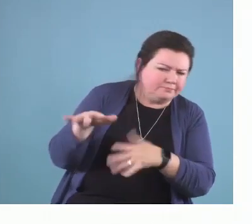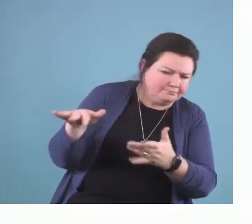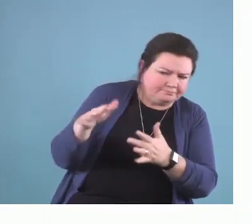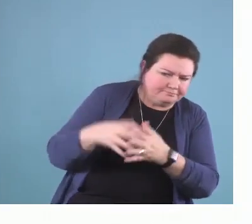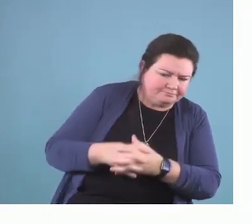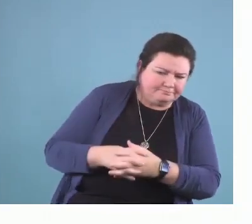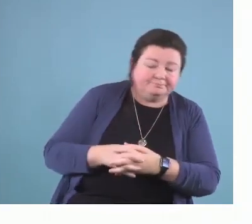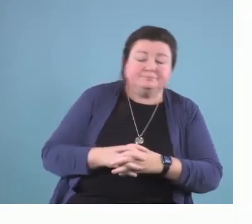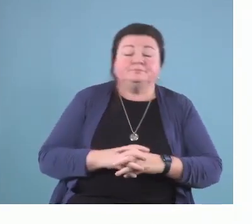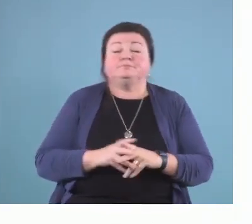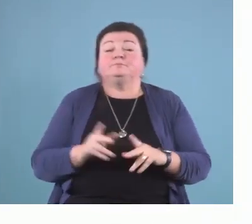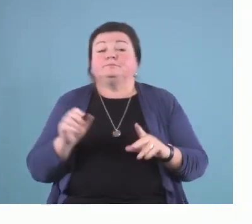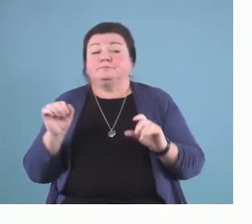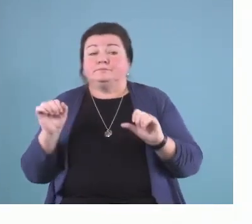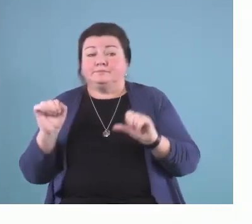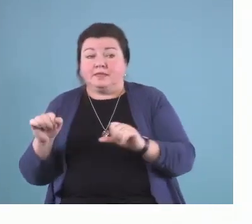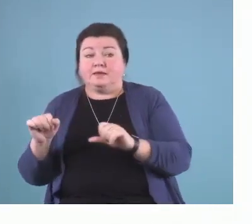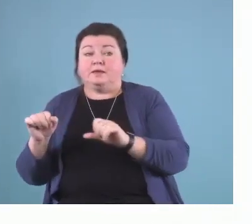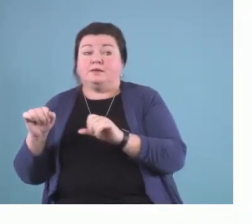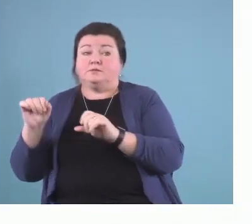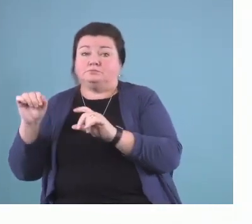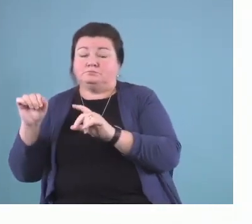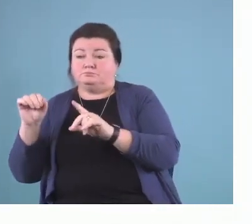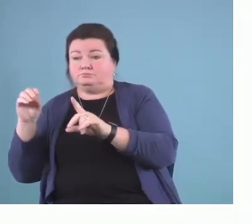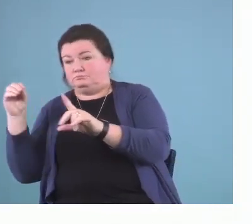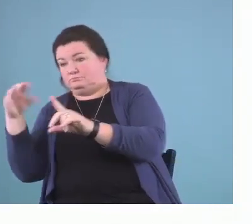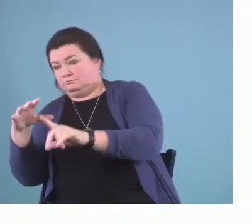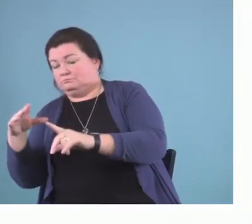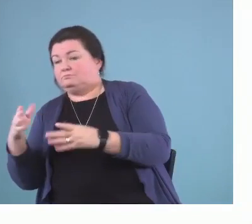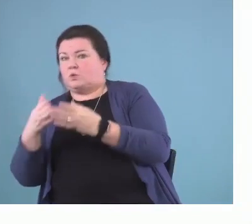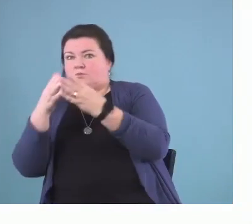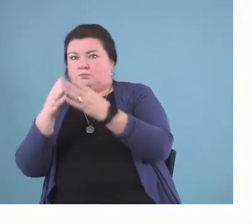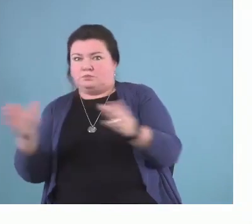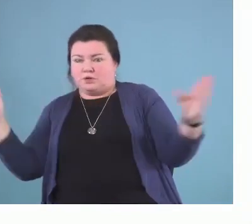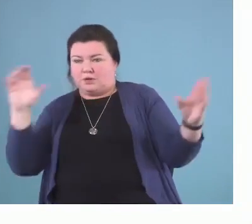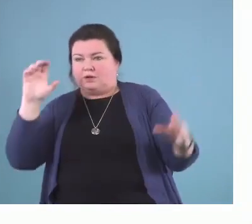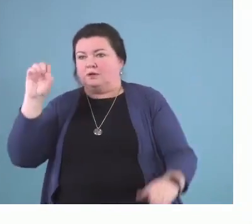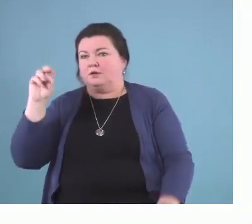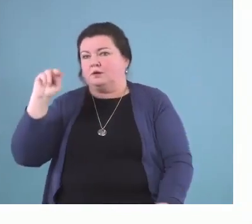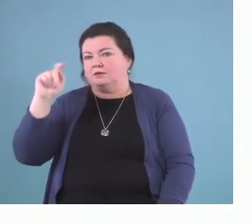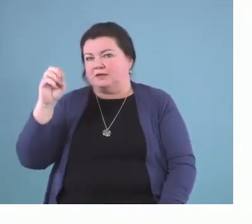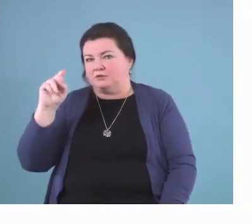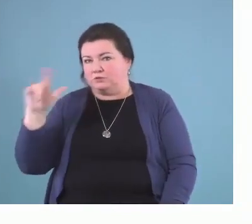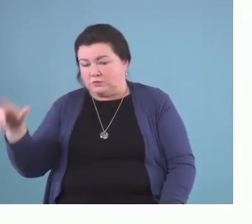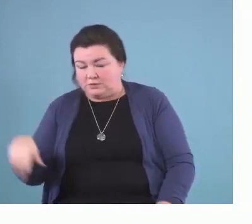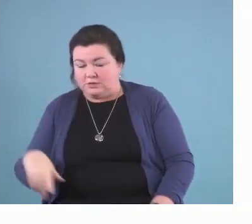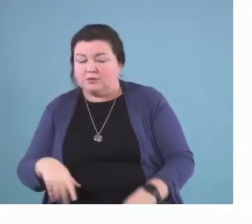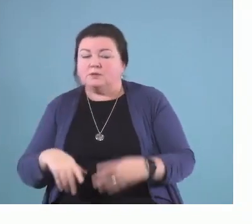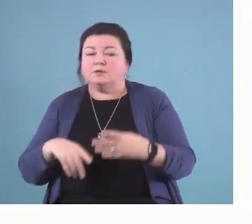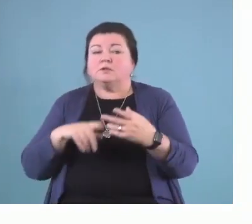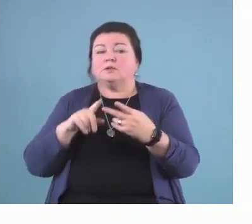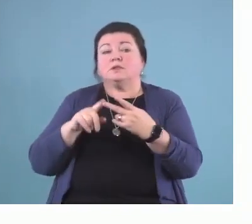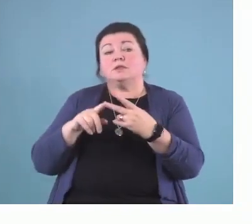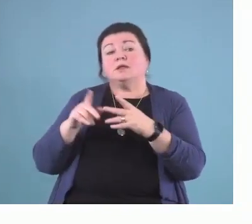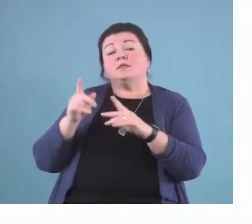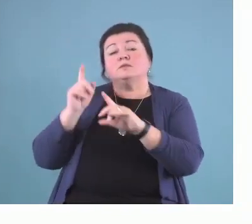can affect it in a contextual sense, so a broader sense. And our ultimate goal is that the